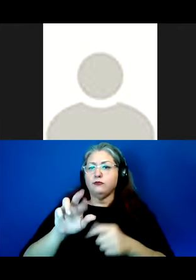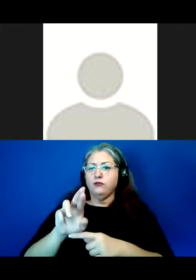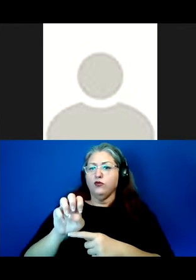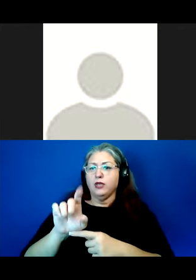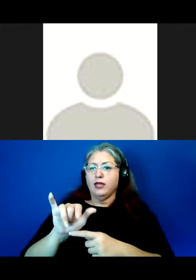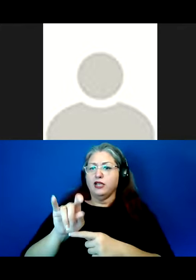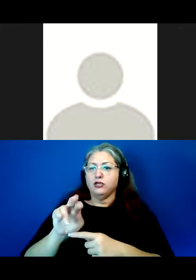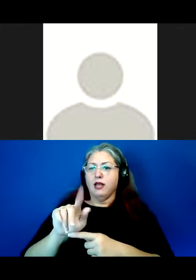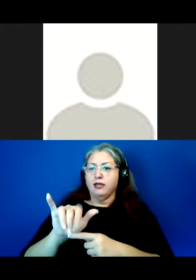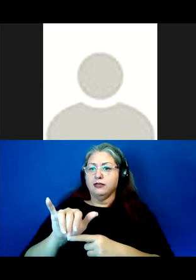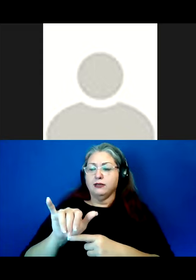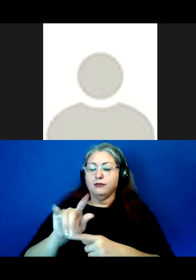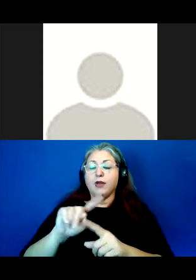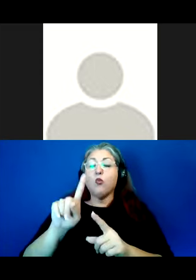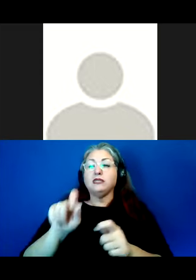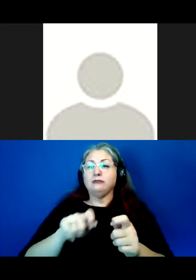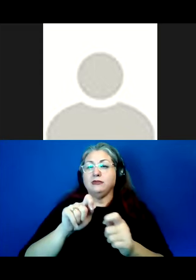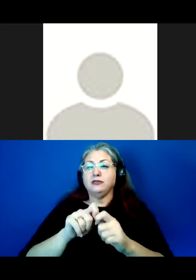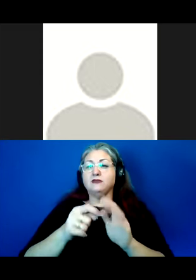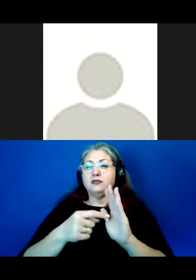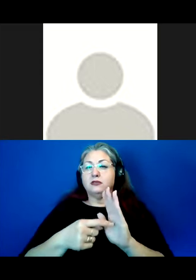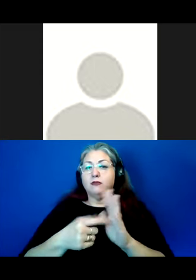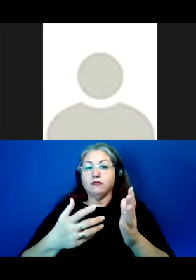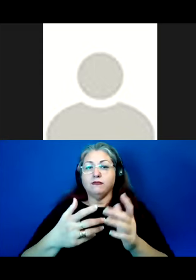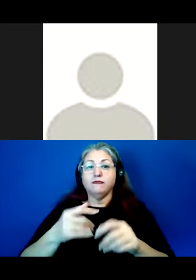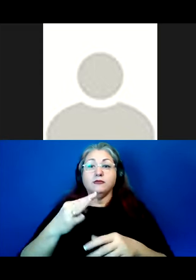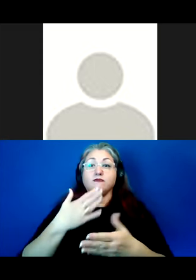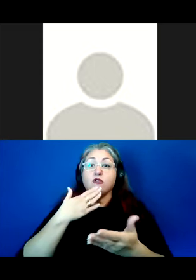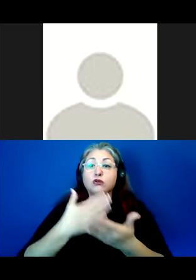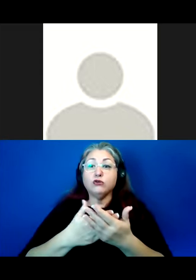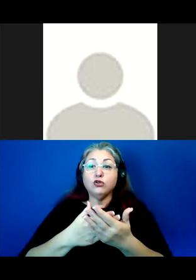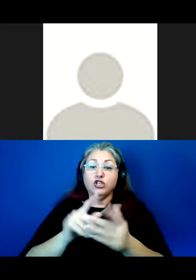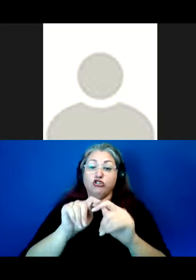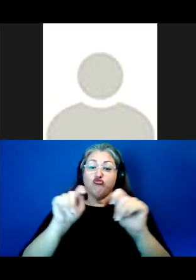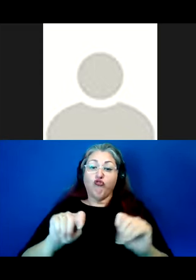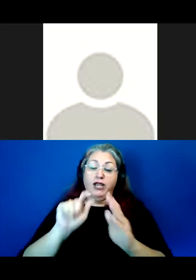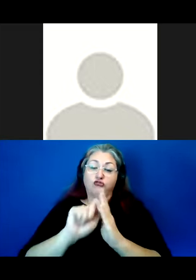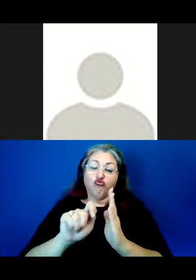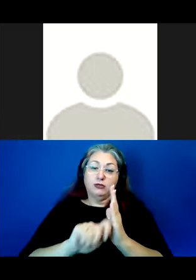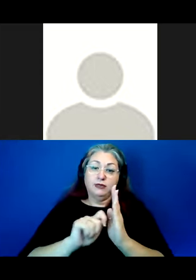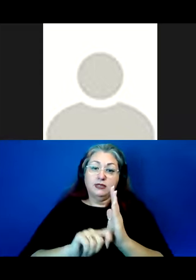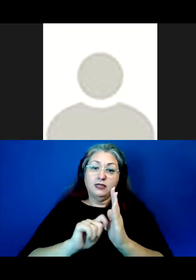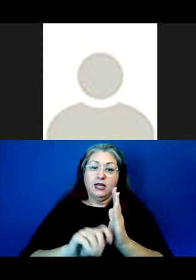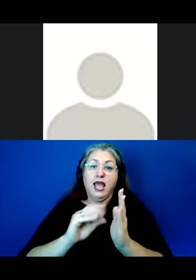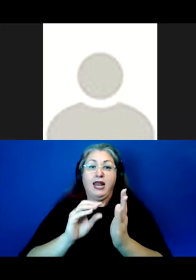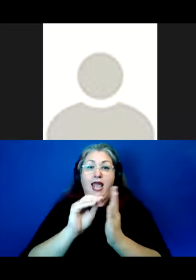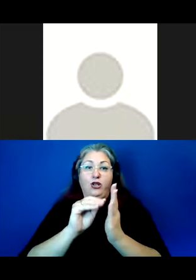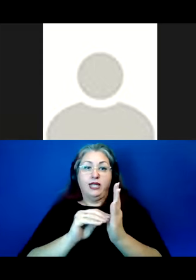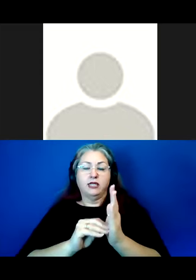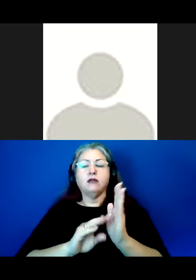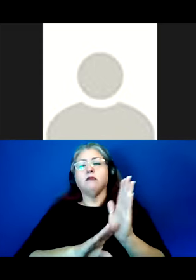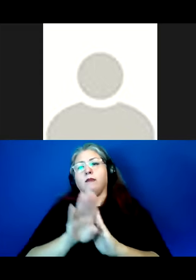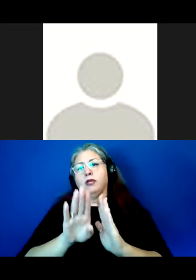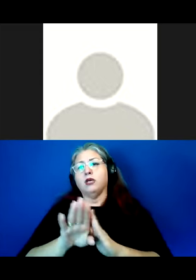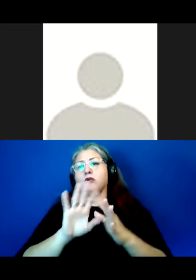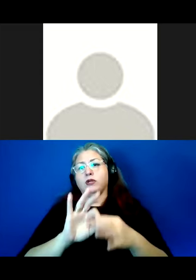To give a specific example, well done transcription and annotation build relational capacity significantly, especially